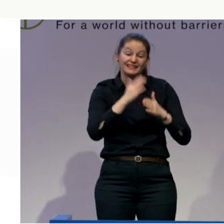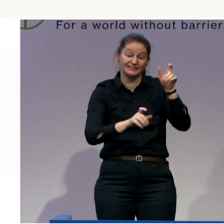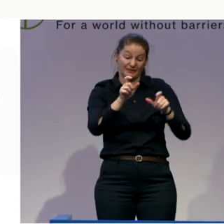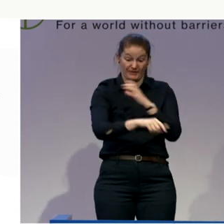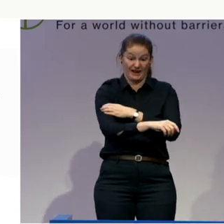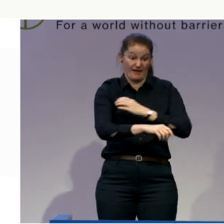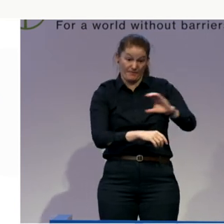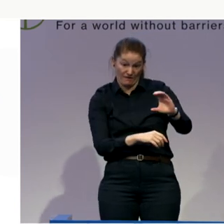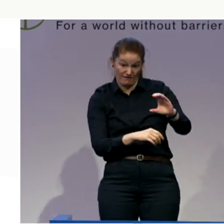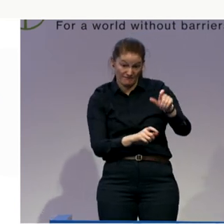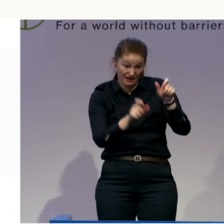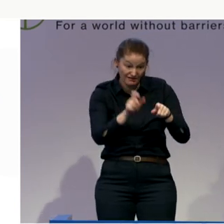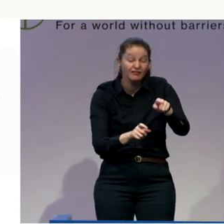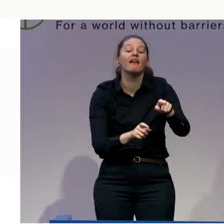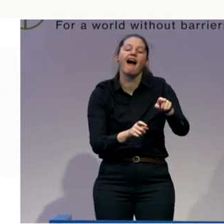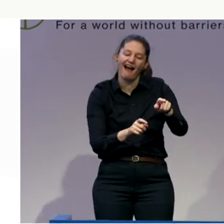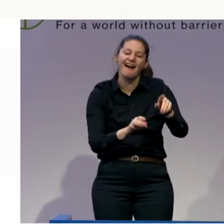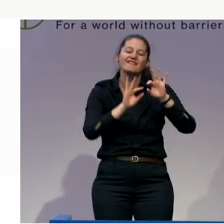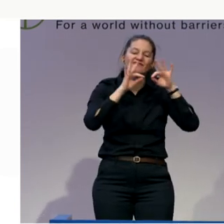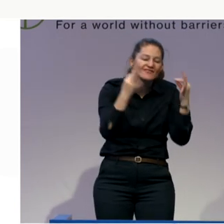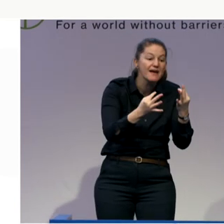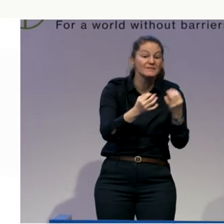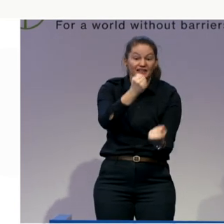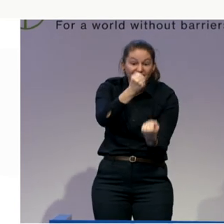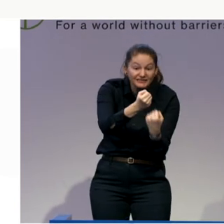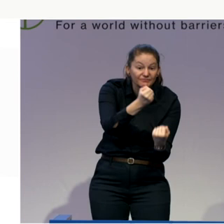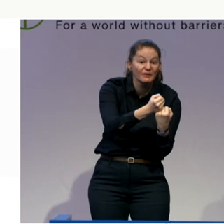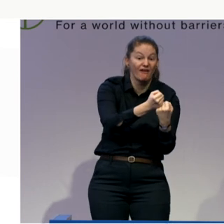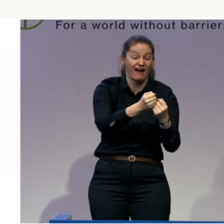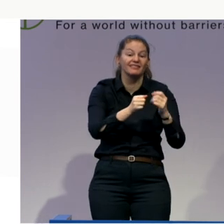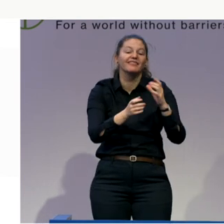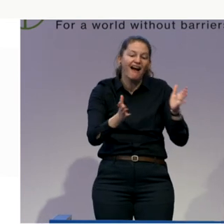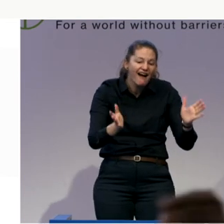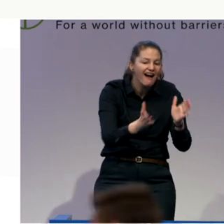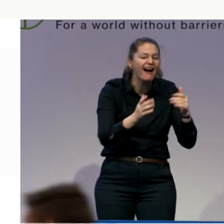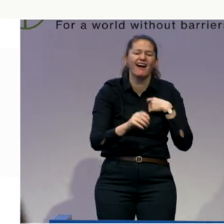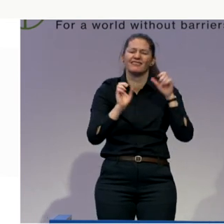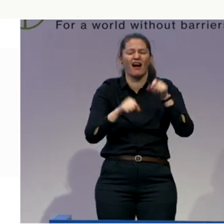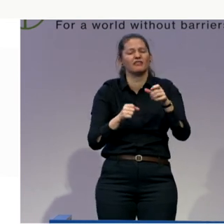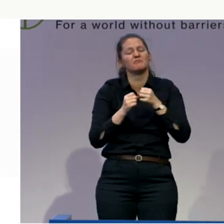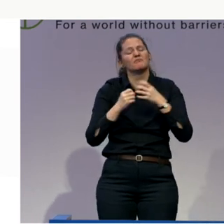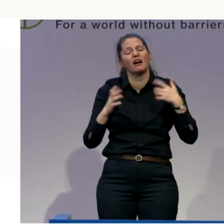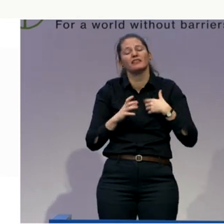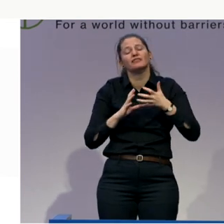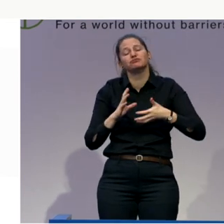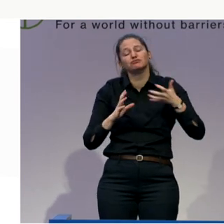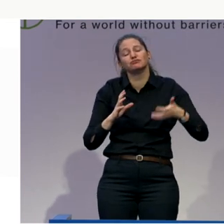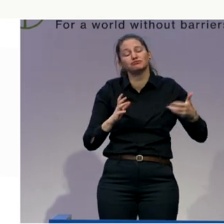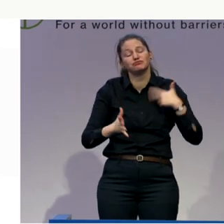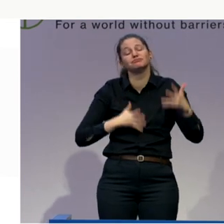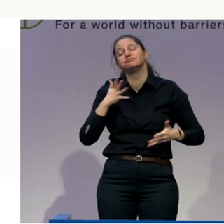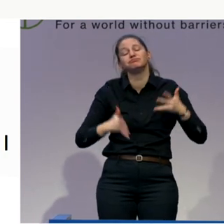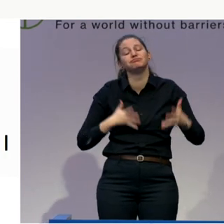people who support them. That's my message. I can talk all day, Tom, but I'll stop there. I can say more? want more? Okay. Let me